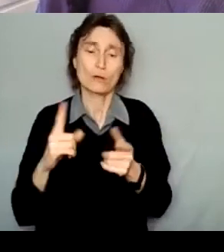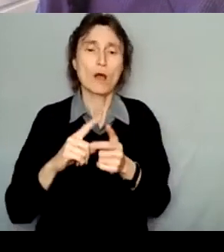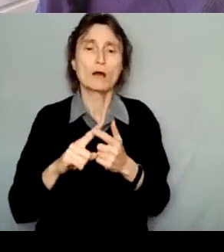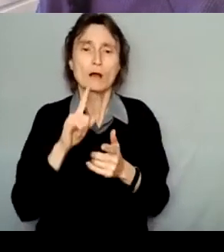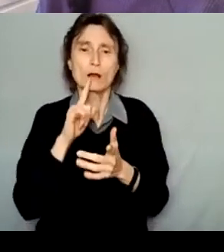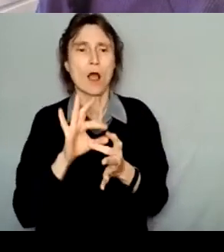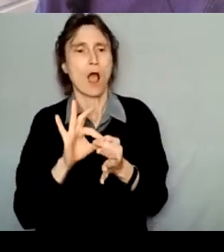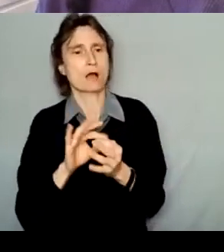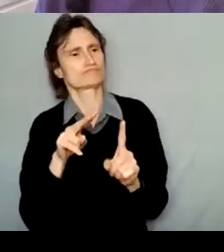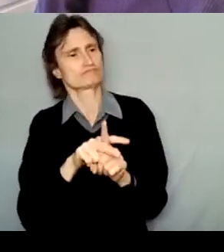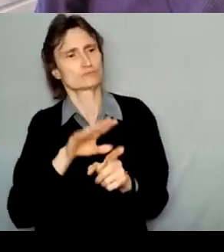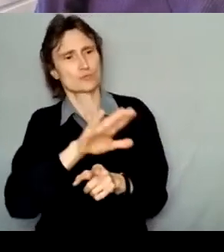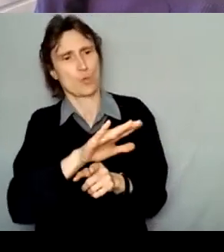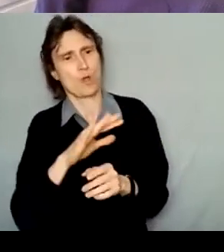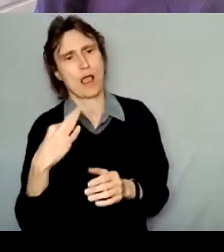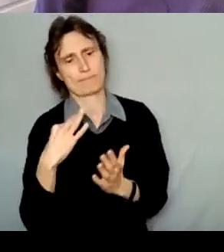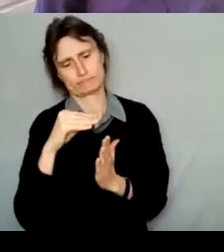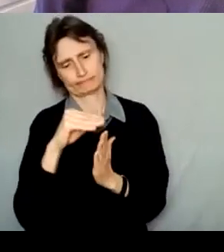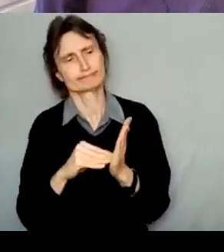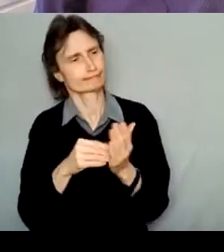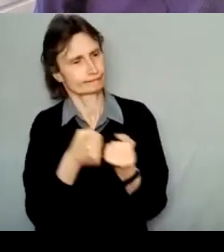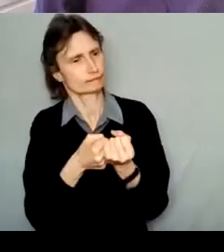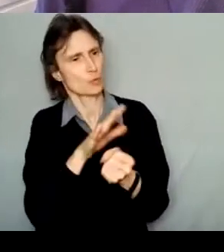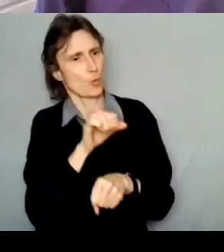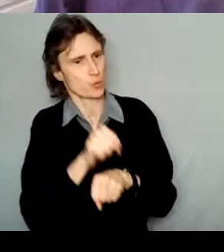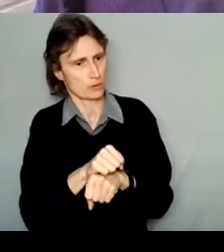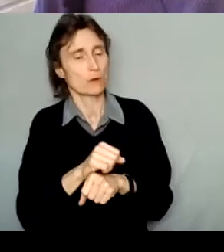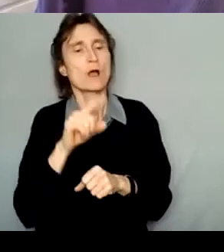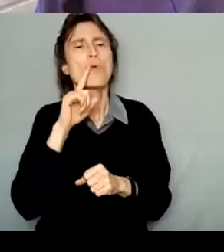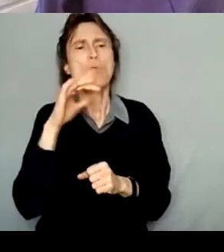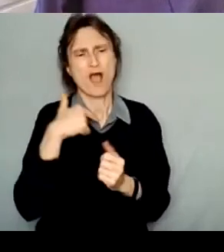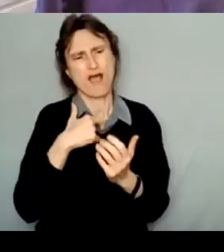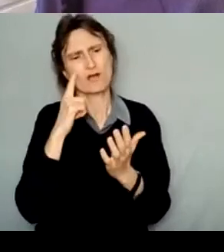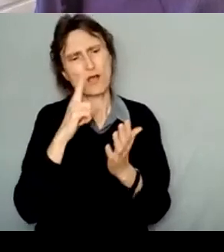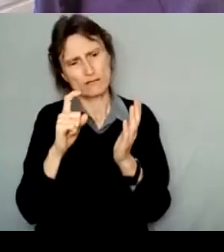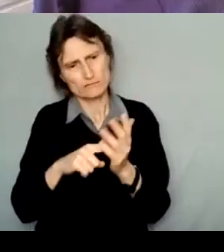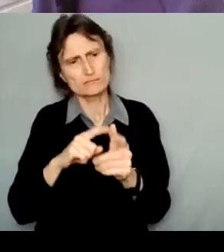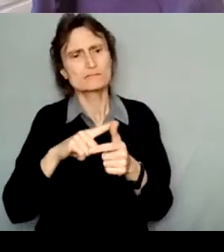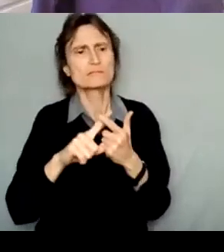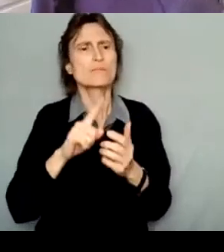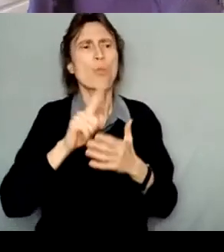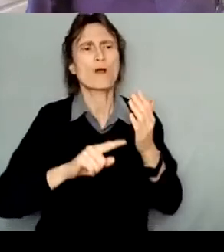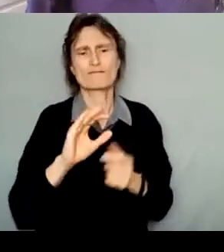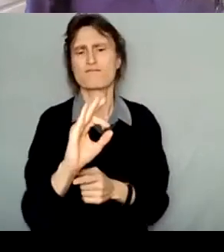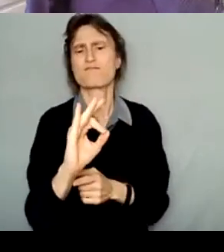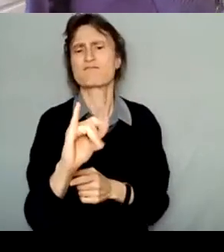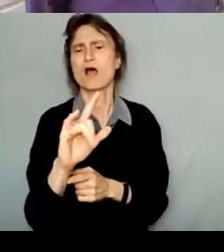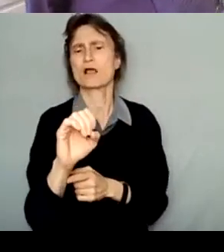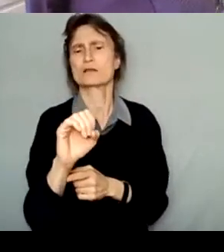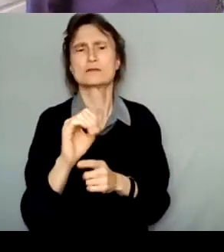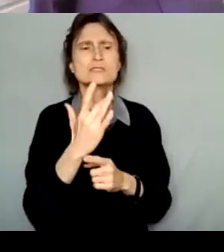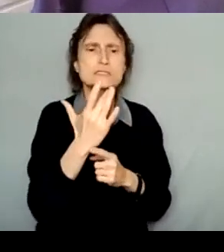application. There will be a list of the allowable file types and file sizes, but you should have plenty of room.